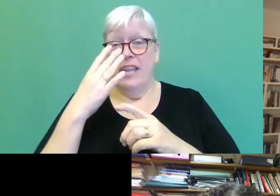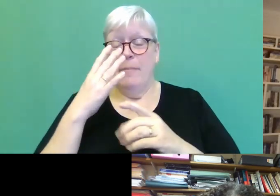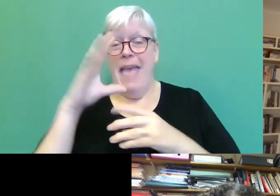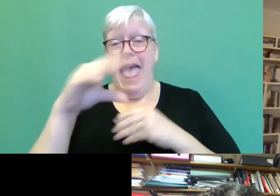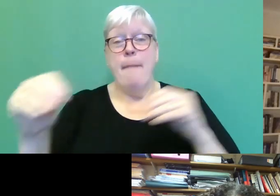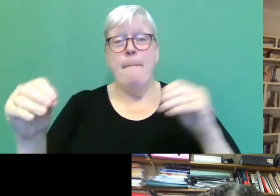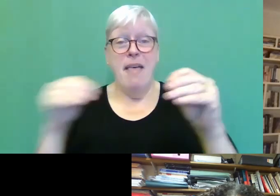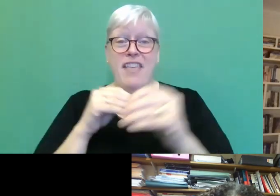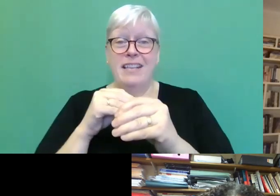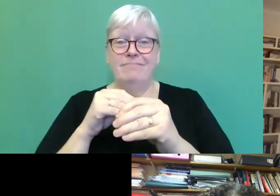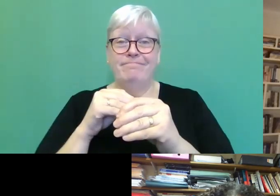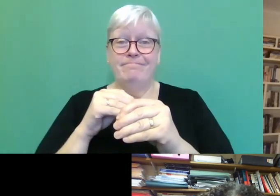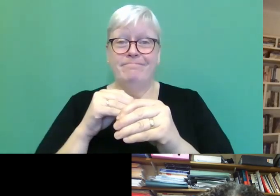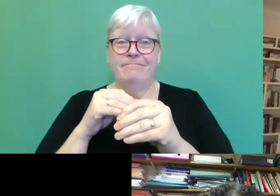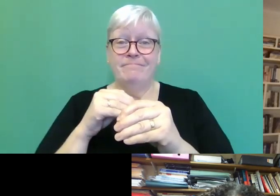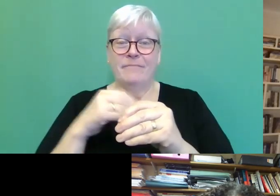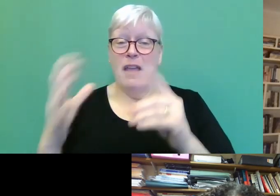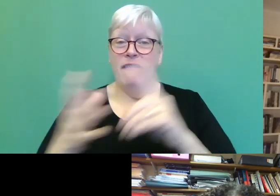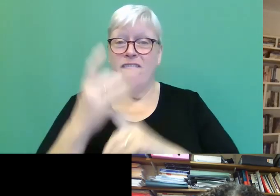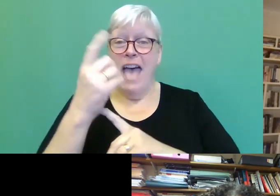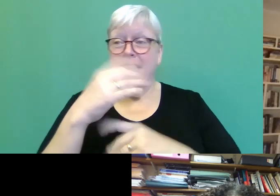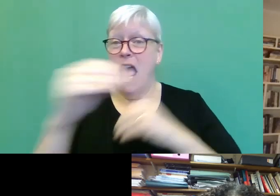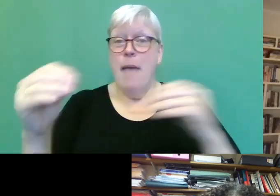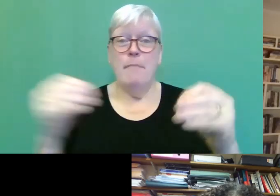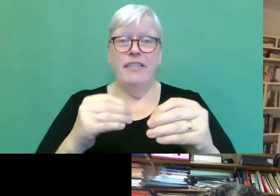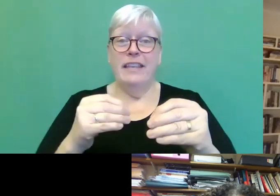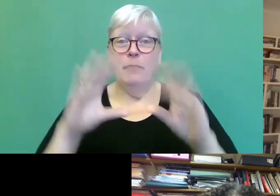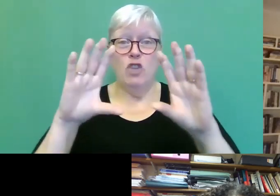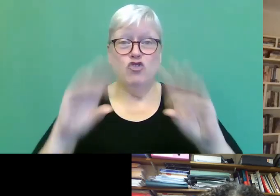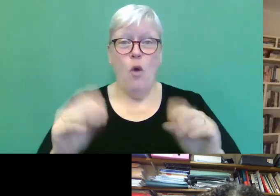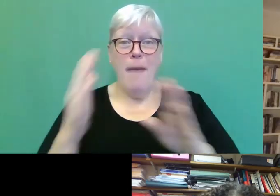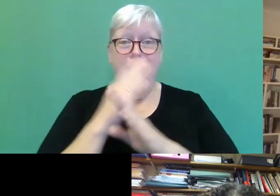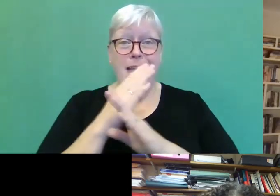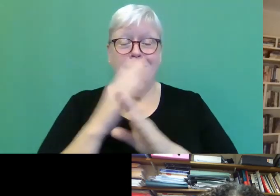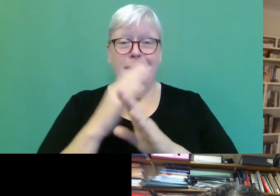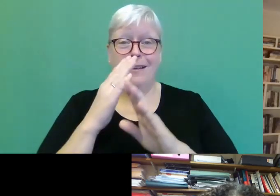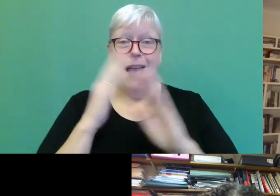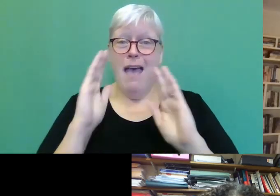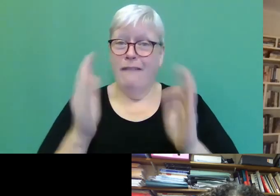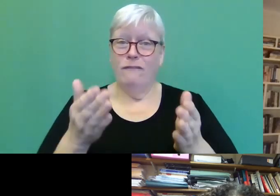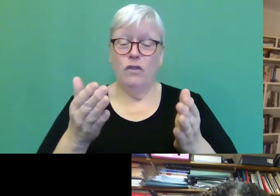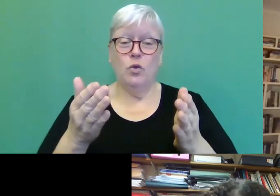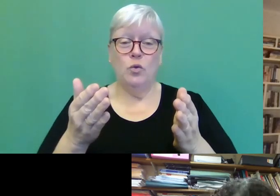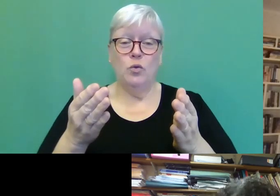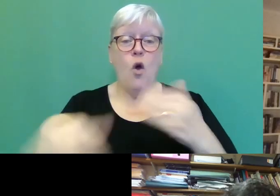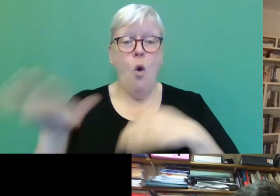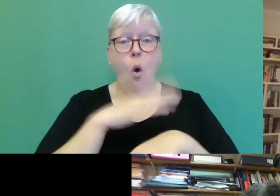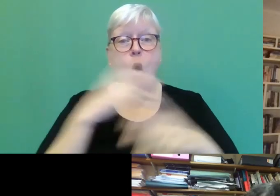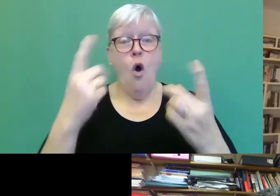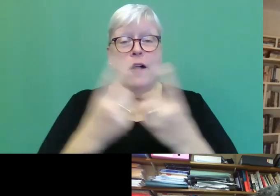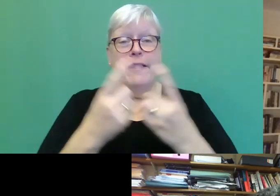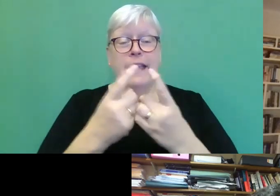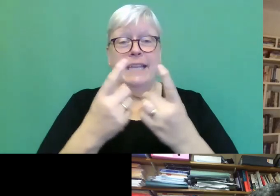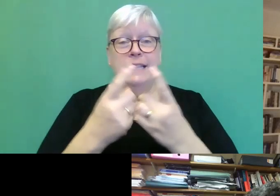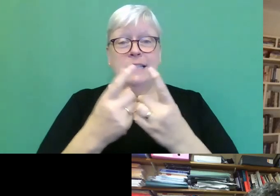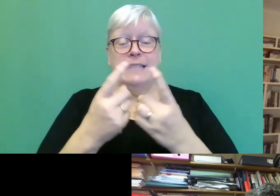And we can only seek out empathy when we stop hiding. So I think, you know, all of those things feed into the